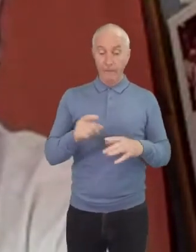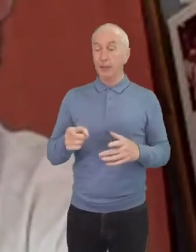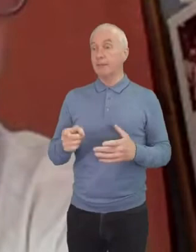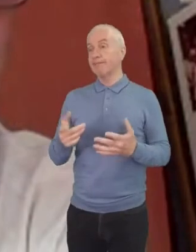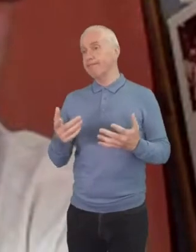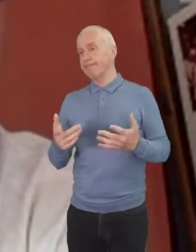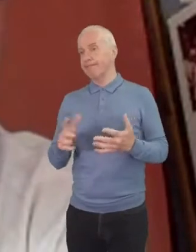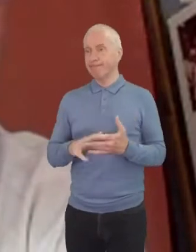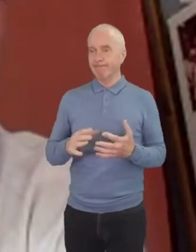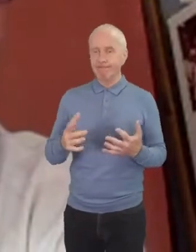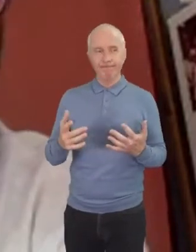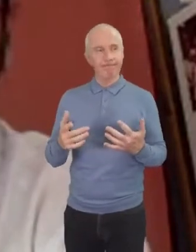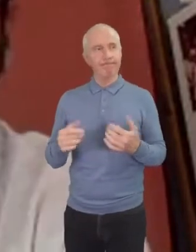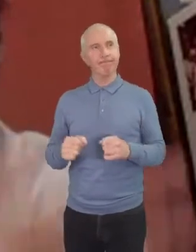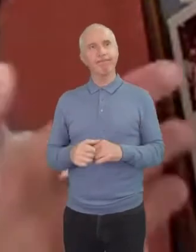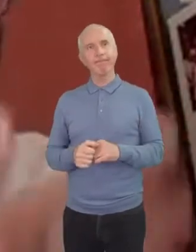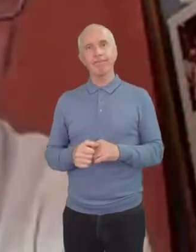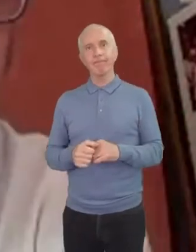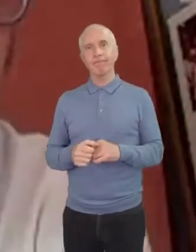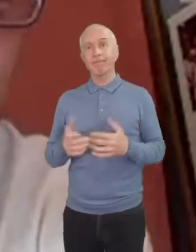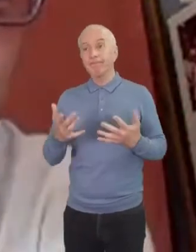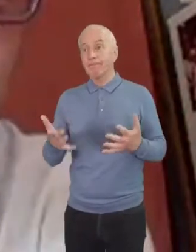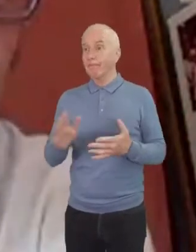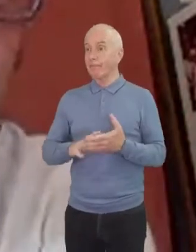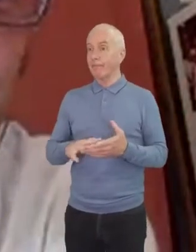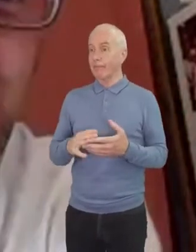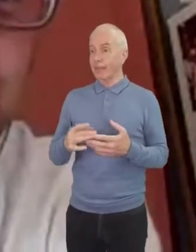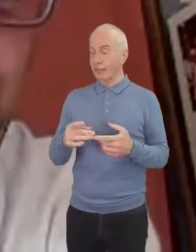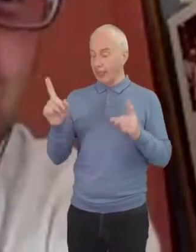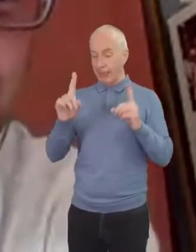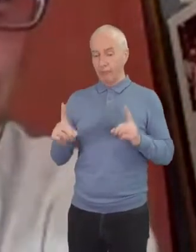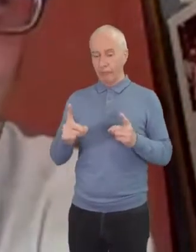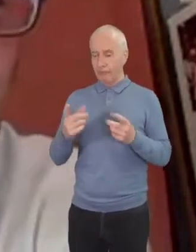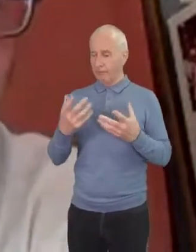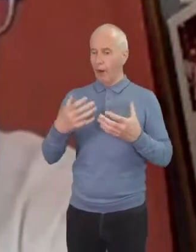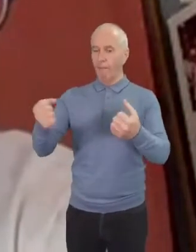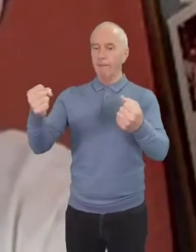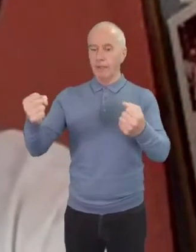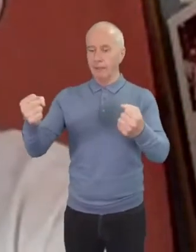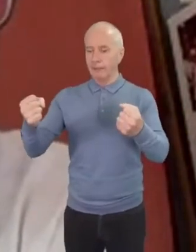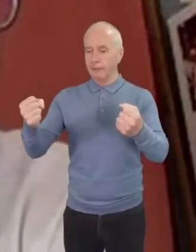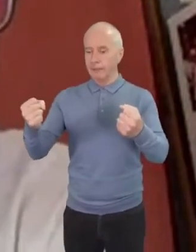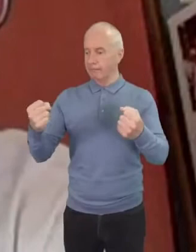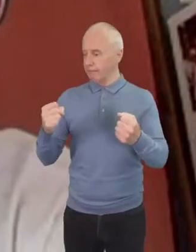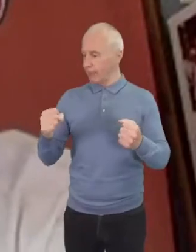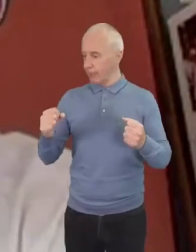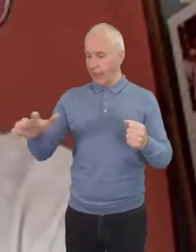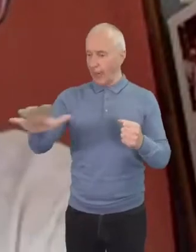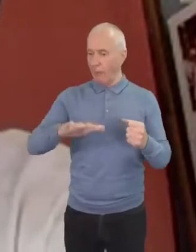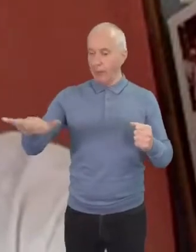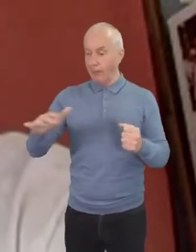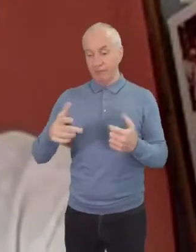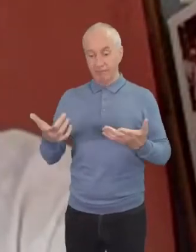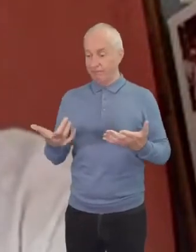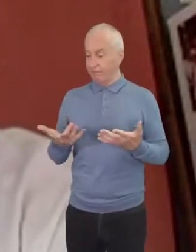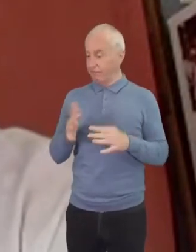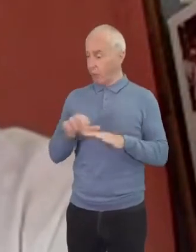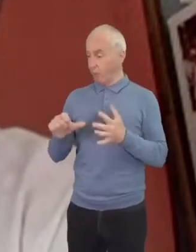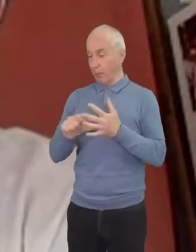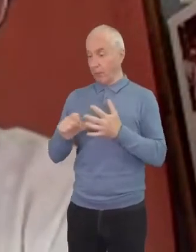thing and it's the electricity went out the other day and no problem here we got our solar panels so we're in good shape but uh